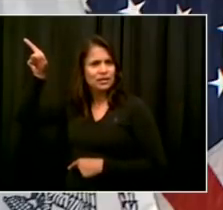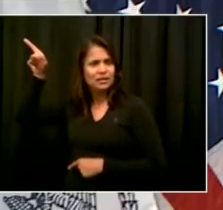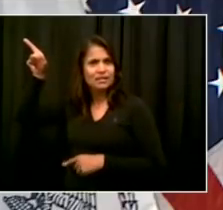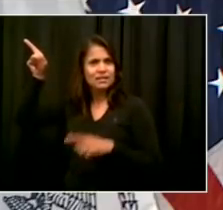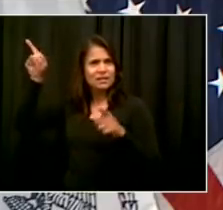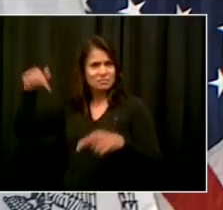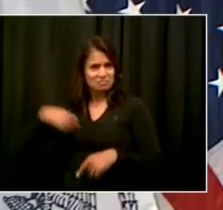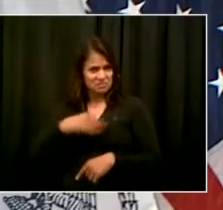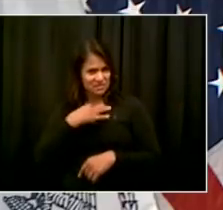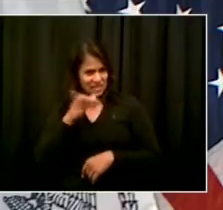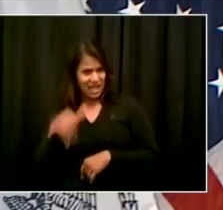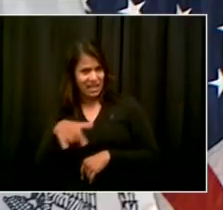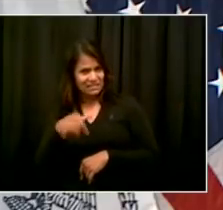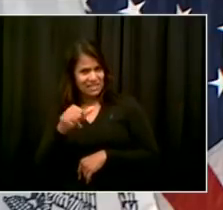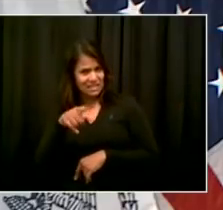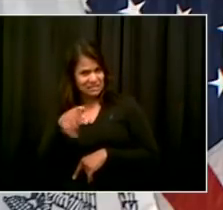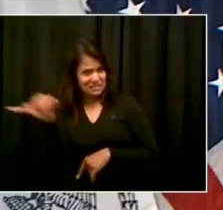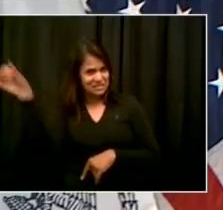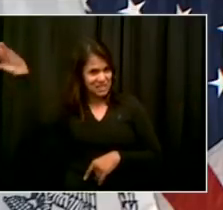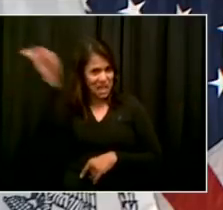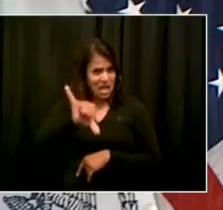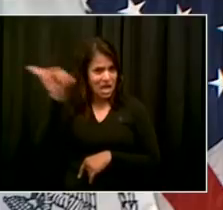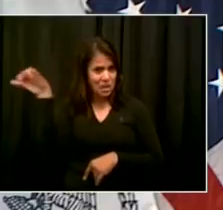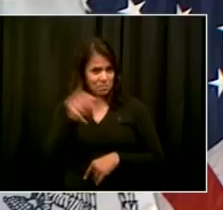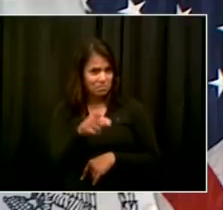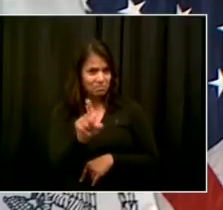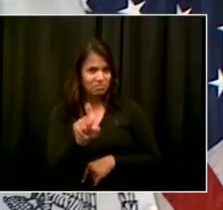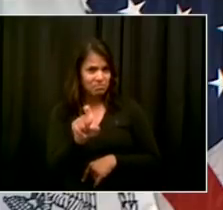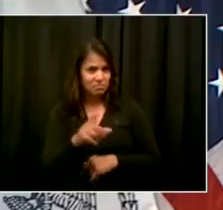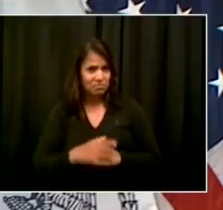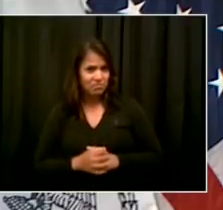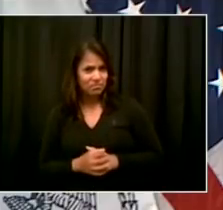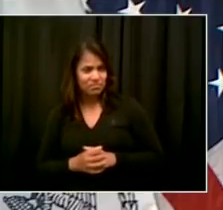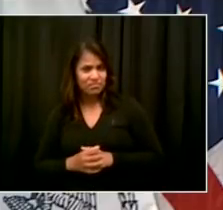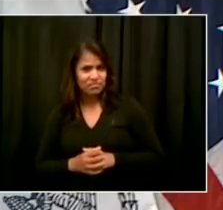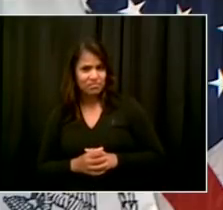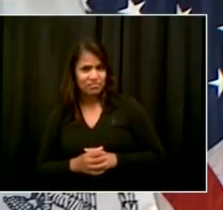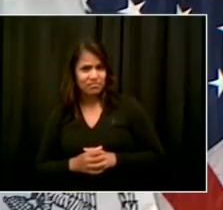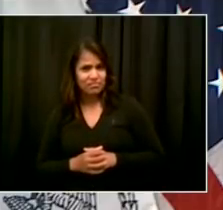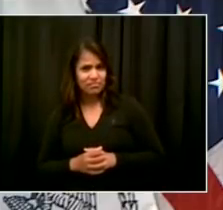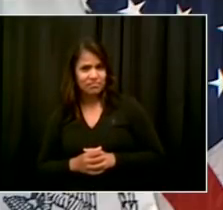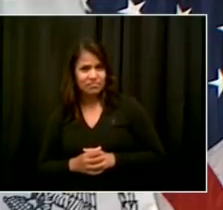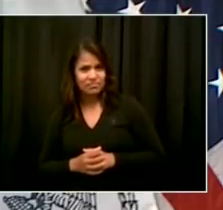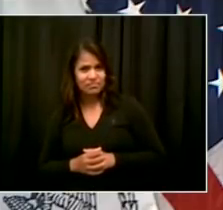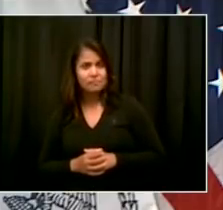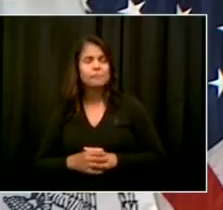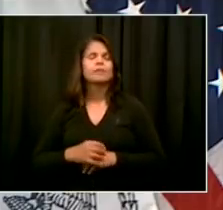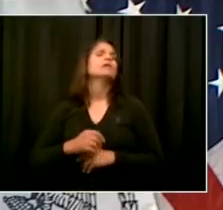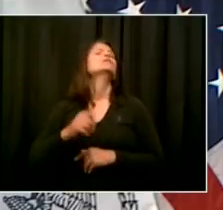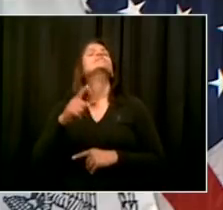was making a big deal about you submitting? Yeah, I'll certainly turn to the chancellor, and he can give you